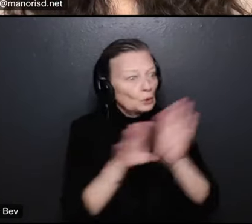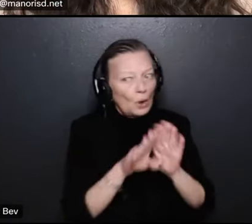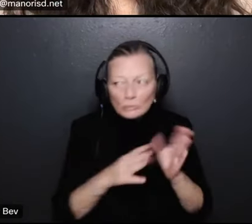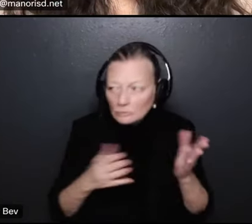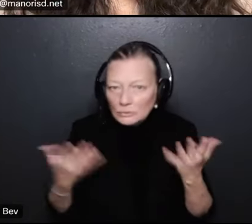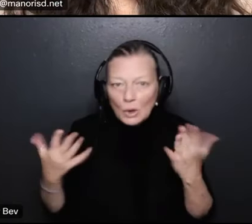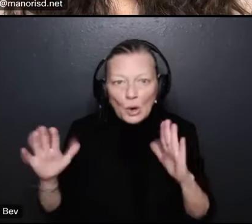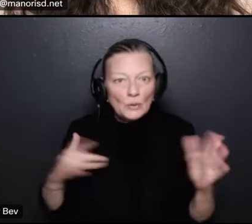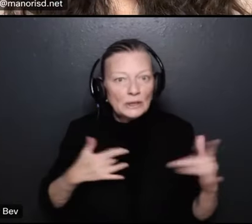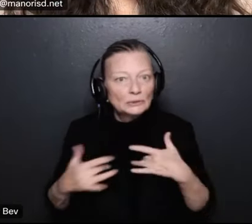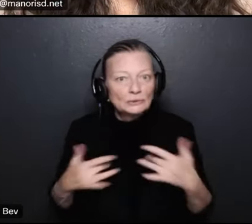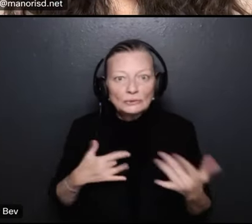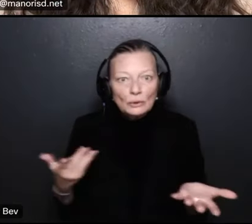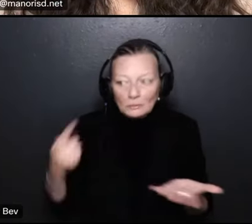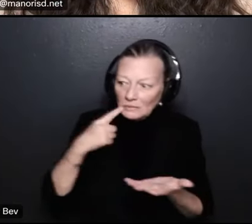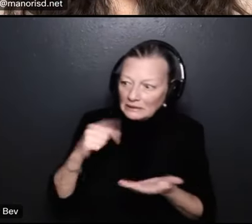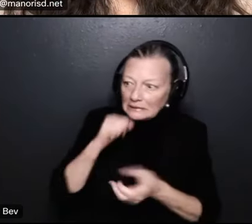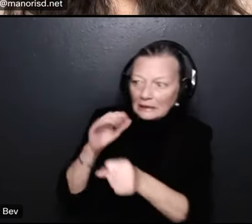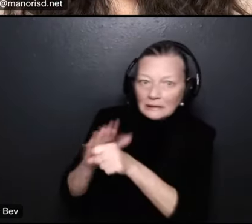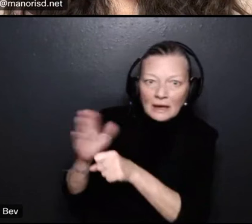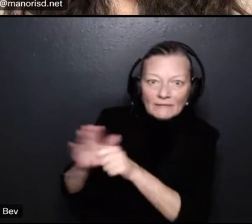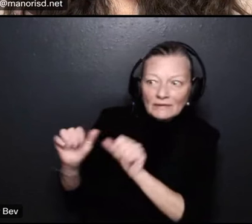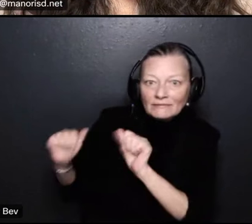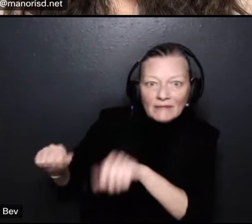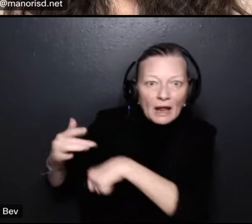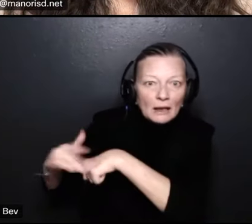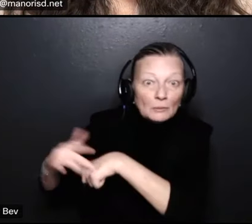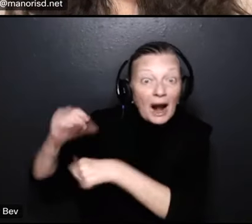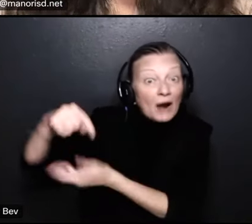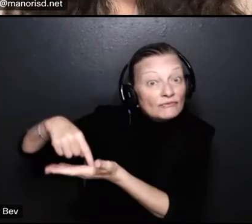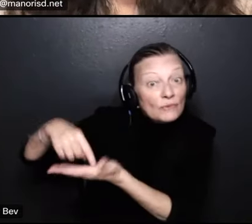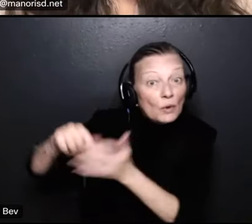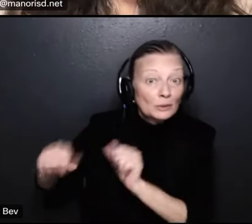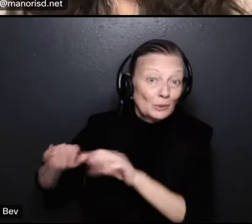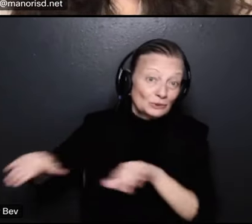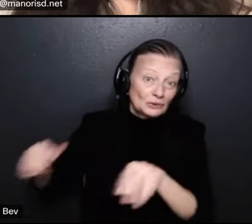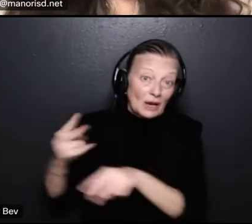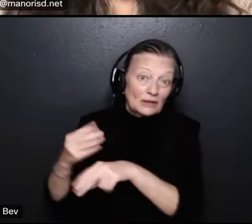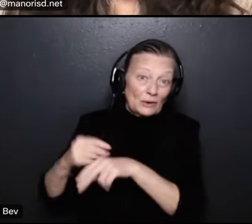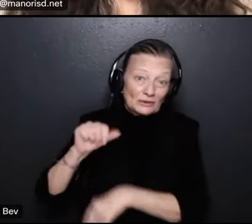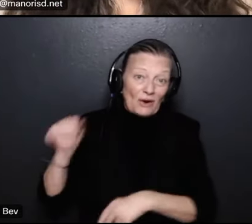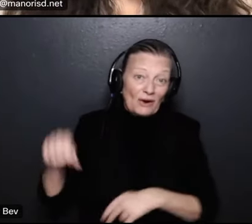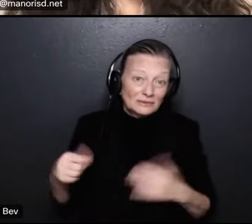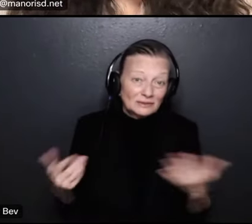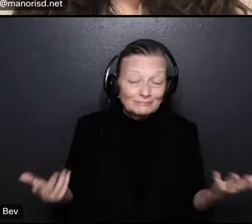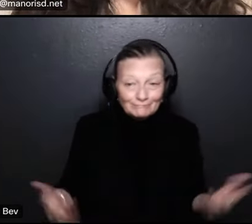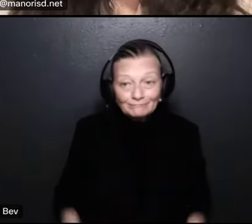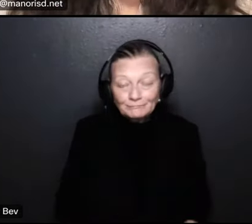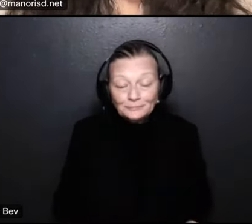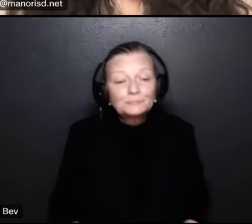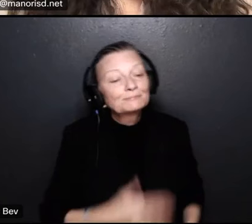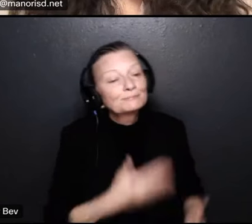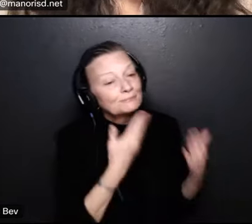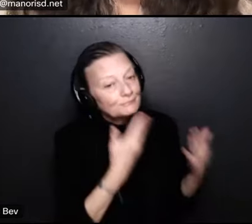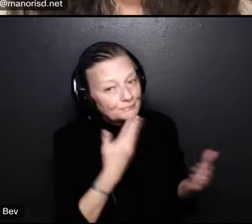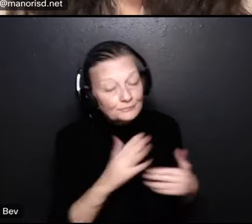available and affordable child care in the austin area as it is thank you our next question